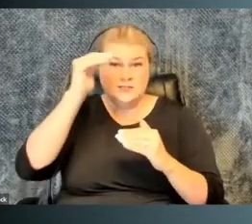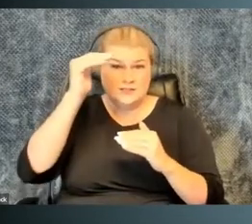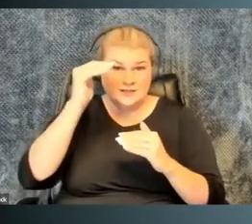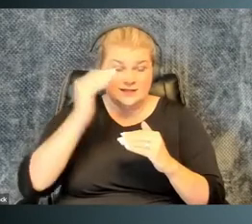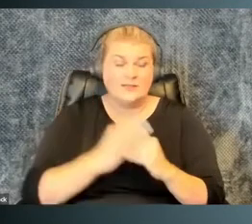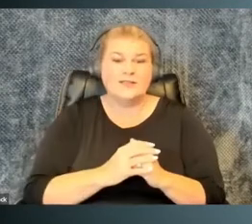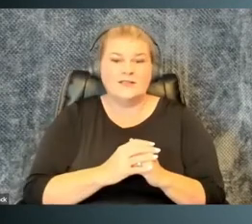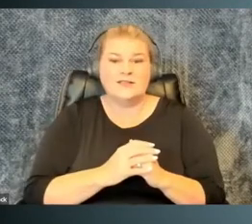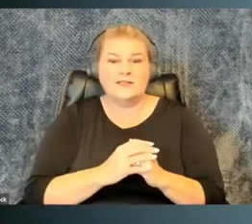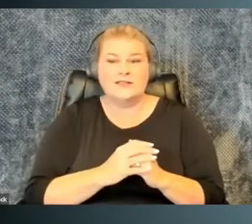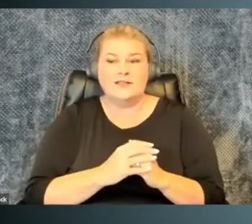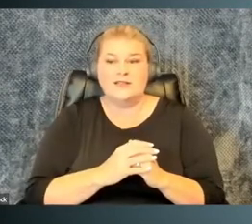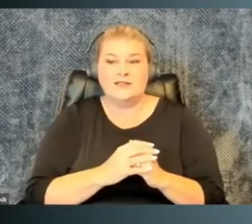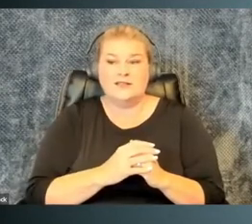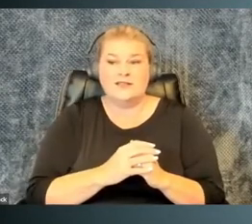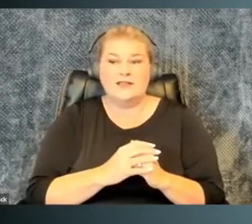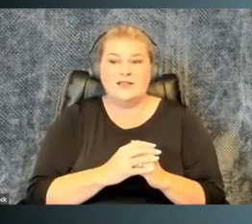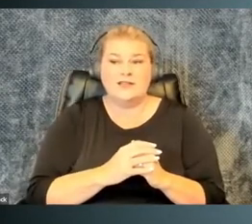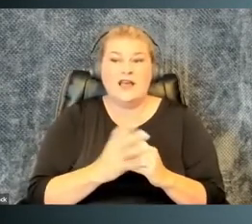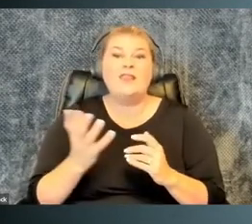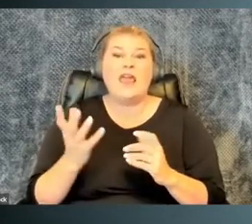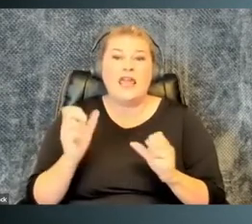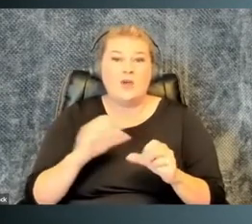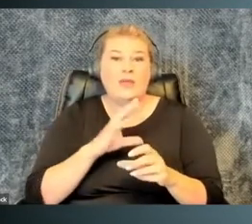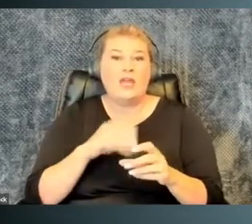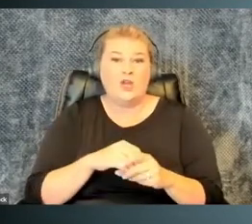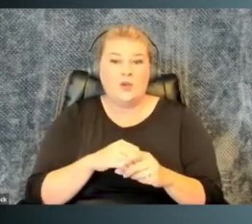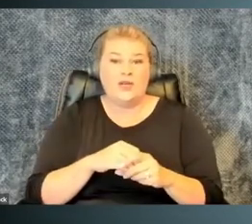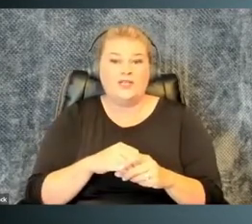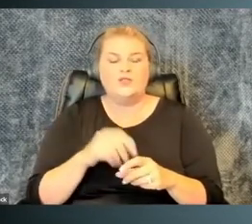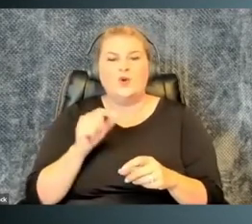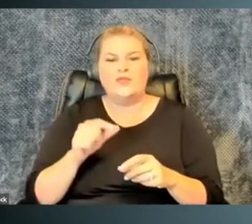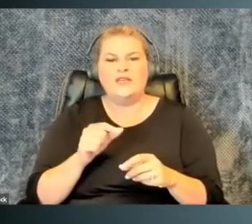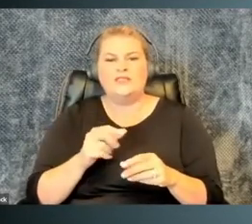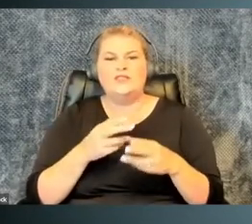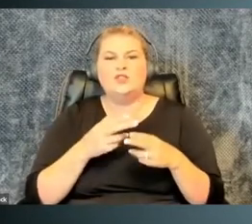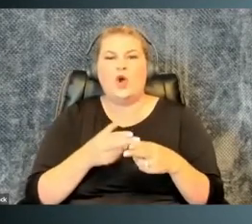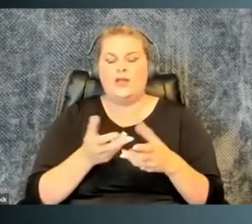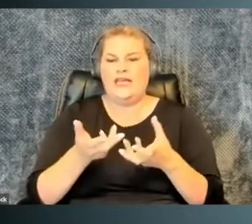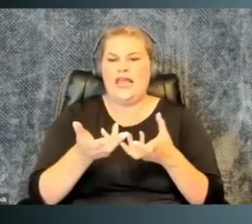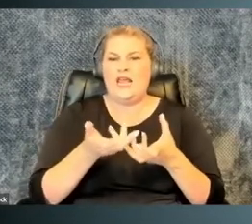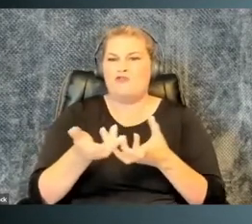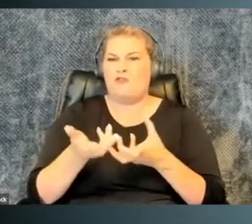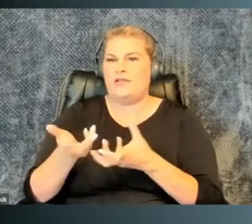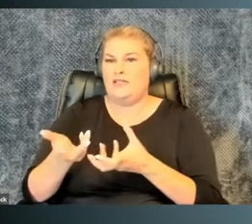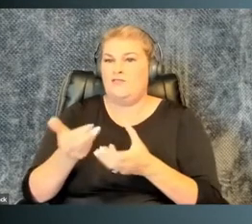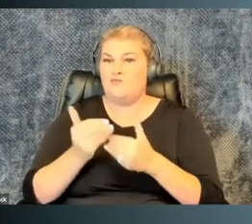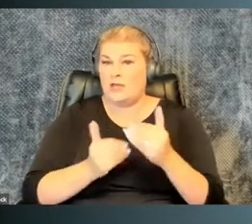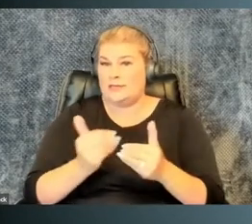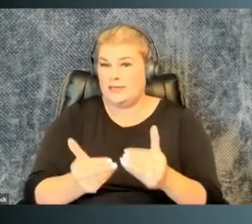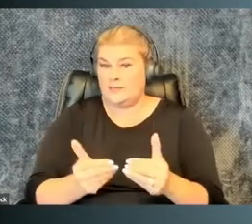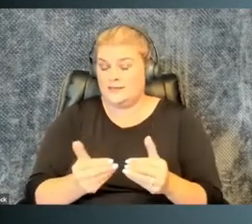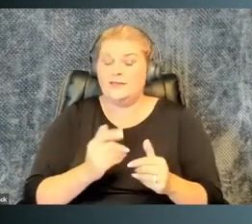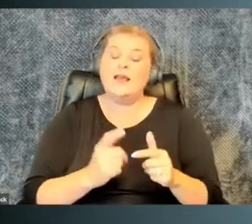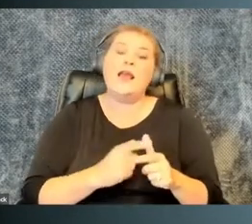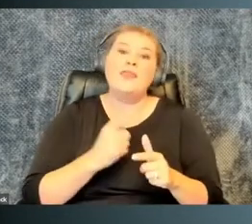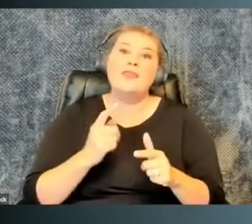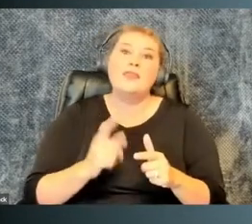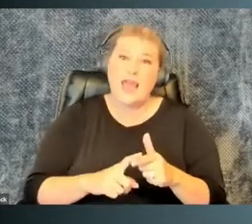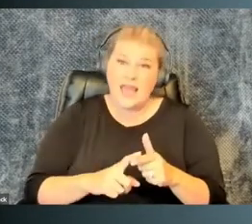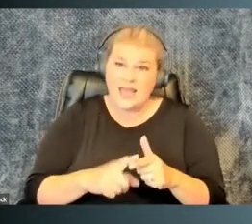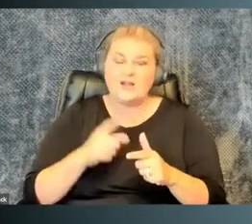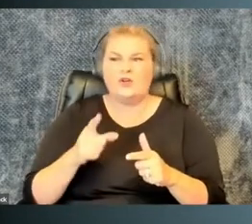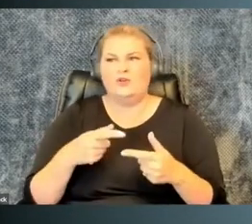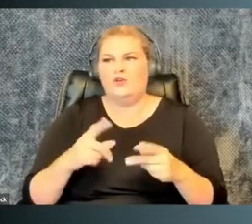that they have, possibly part of the mix, and you. This is called the interactive process.